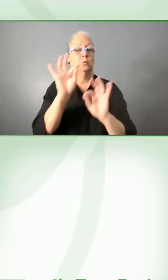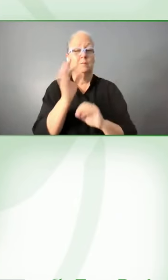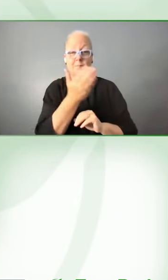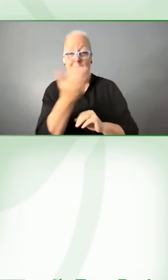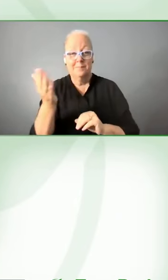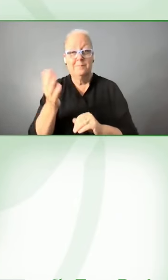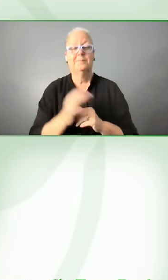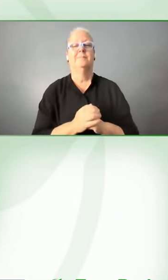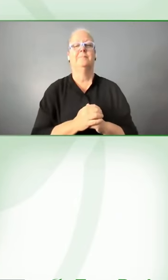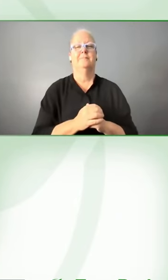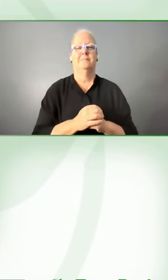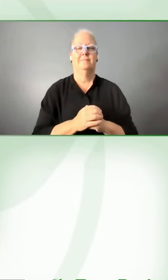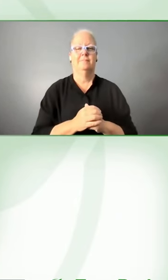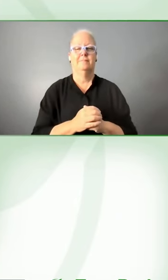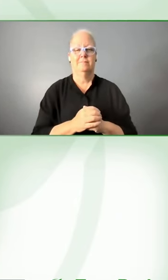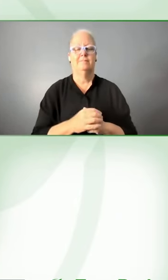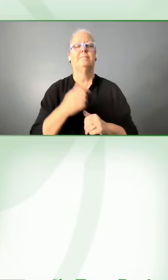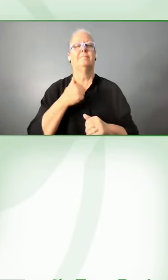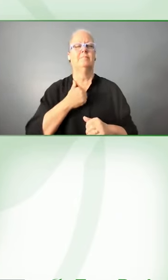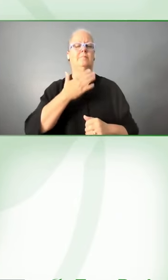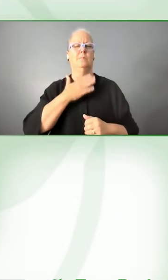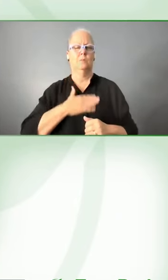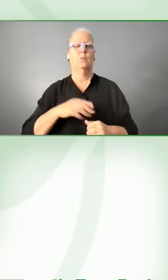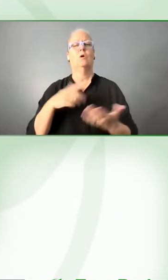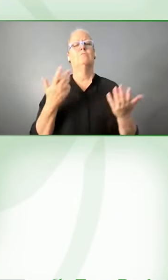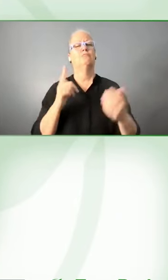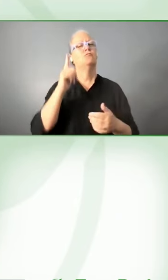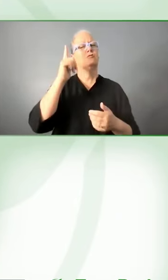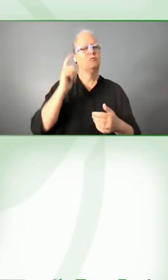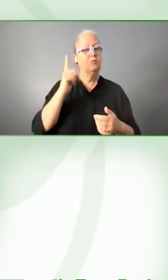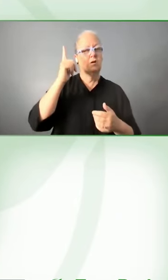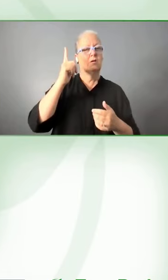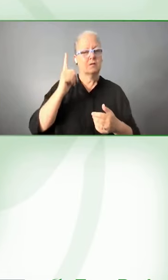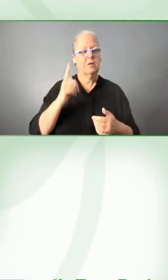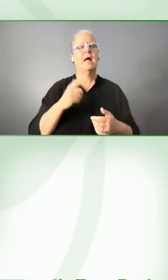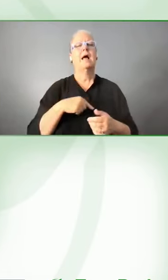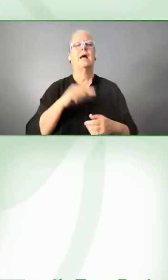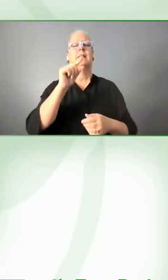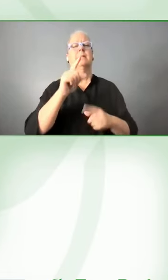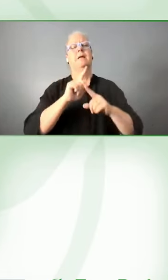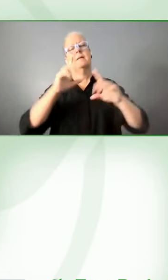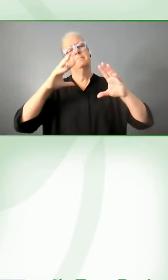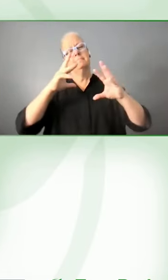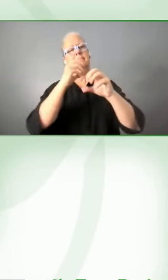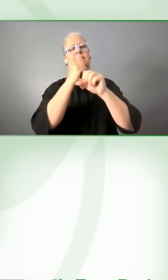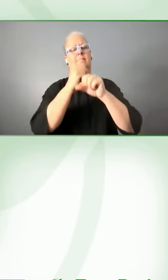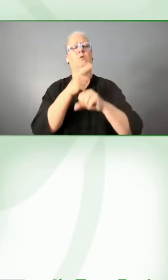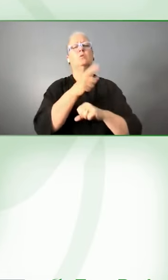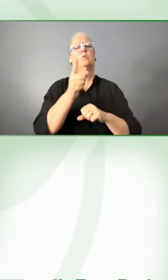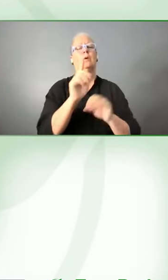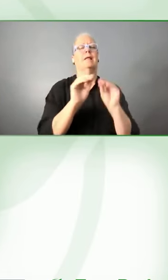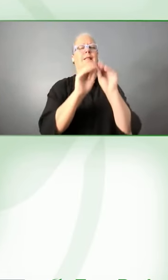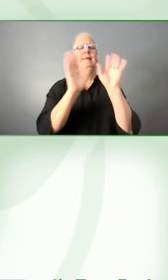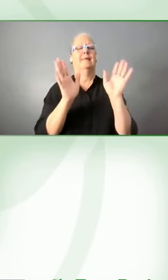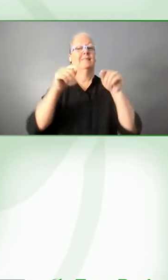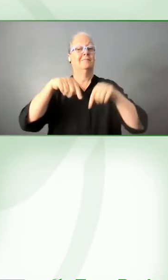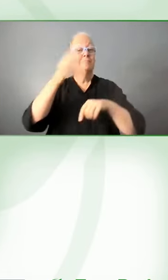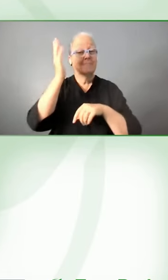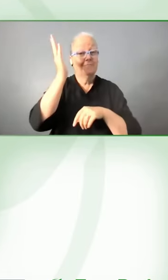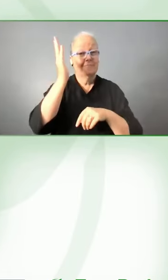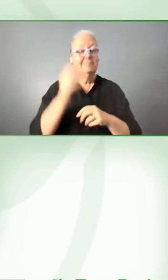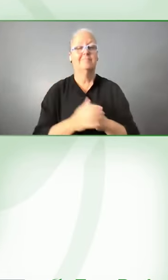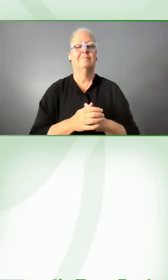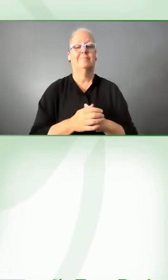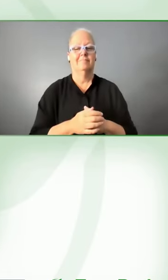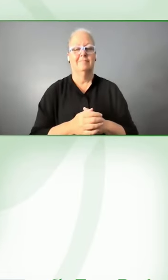just to really kick off to set the scene a little bit about this session I've been proud to be working at